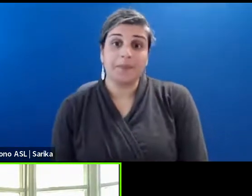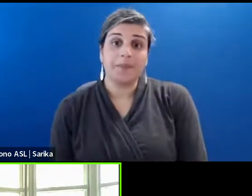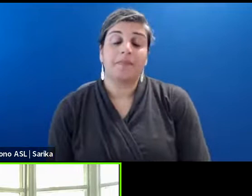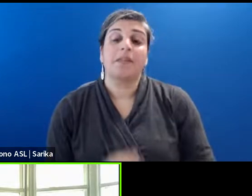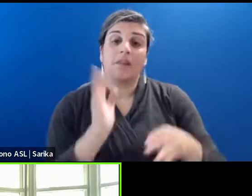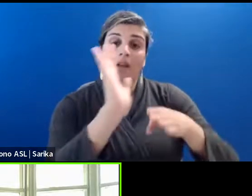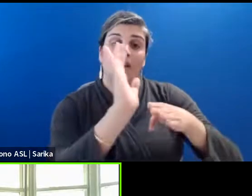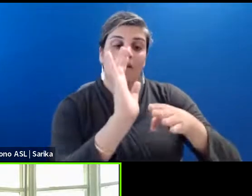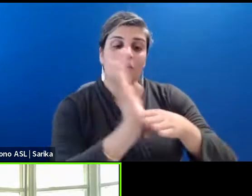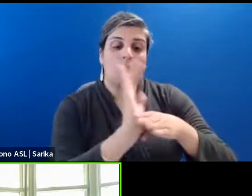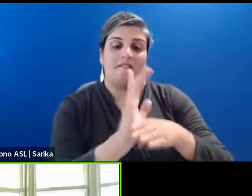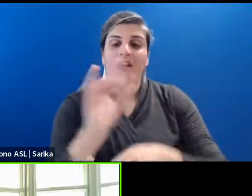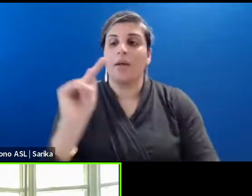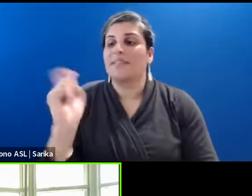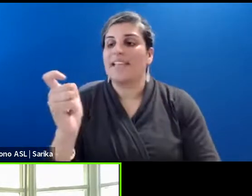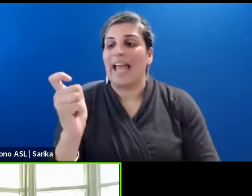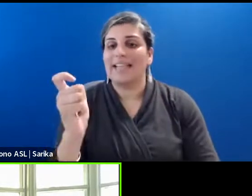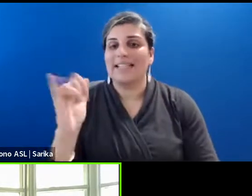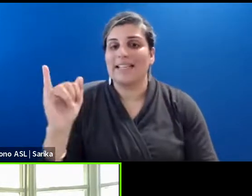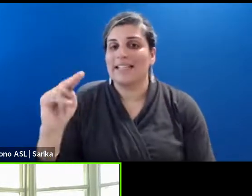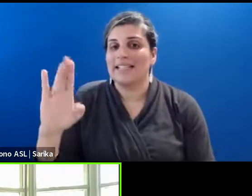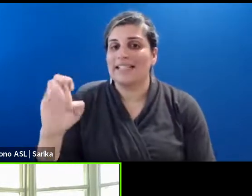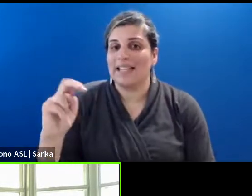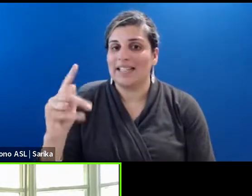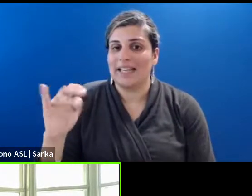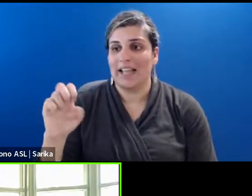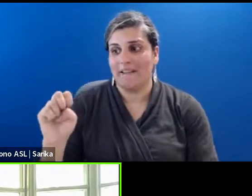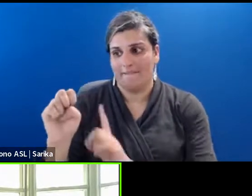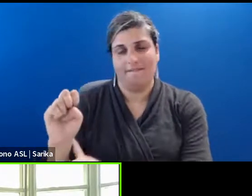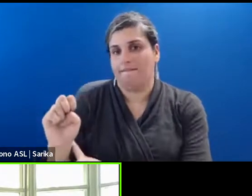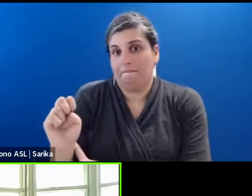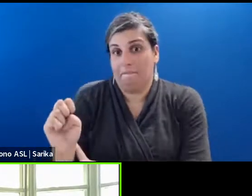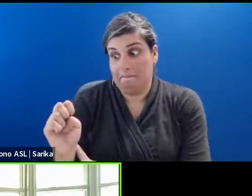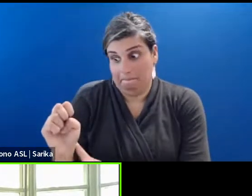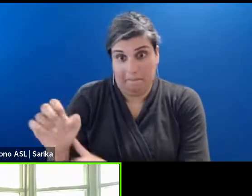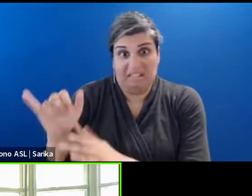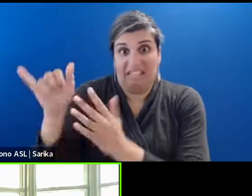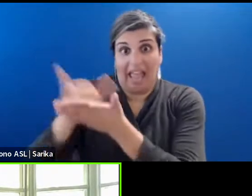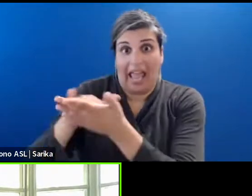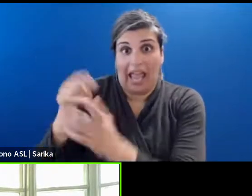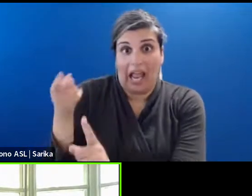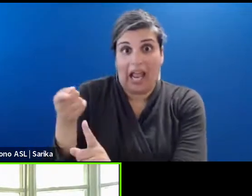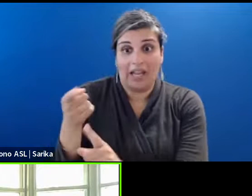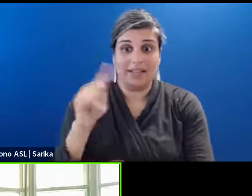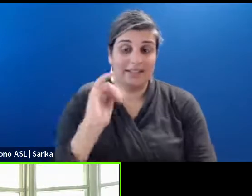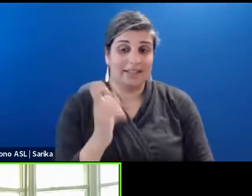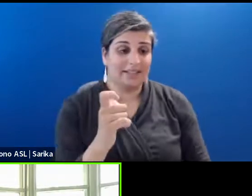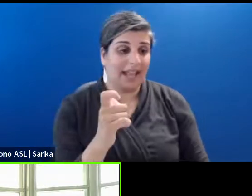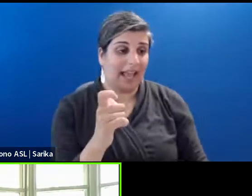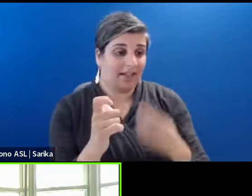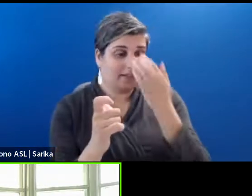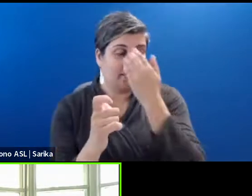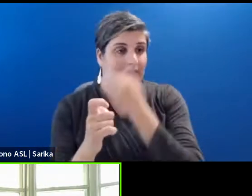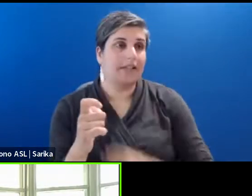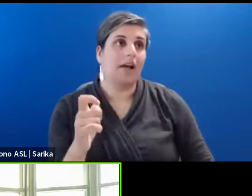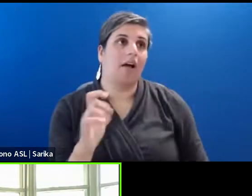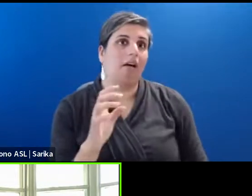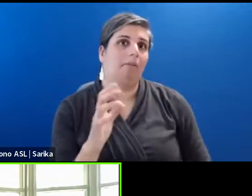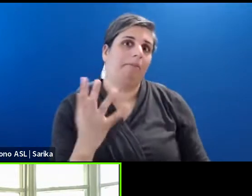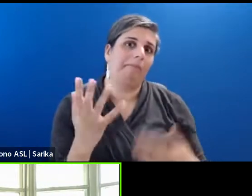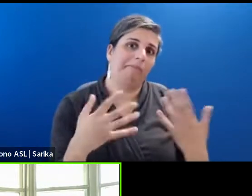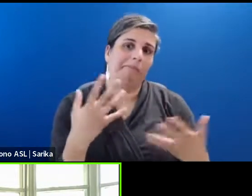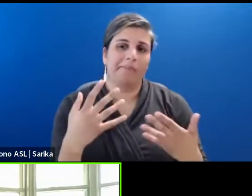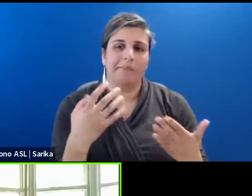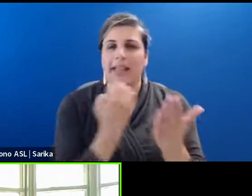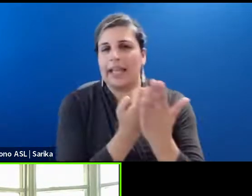tax incentive is exactly what it sounds like. It is a tax incentive, i.e. an